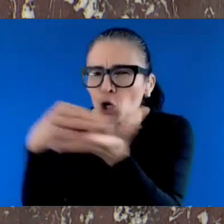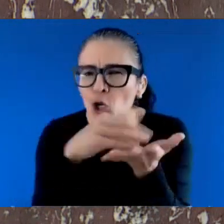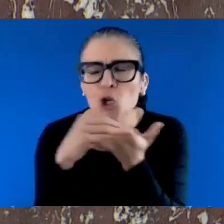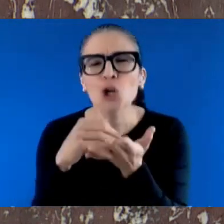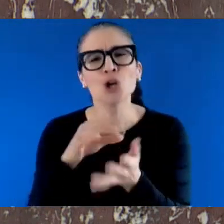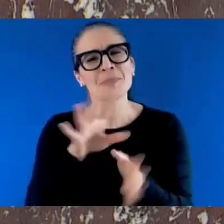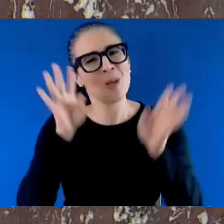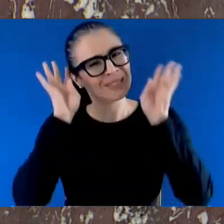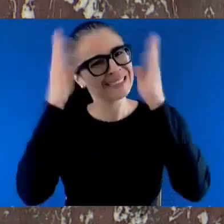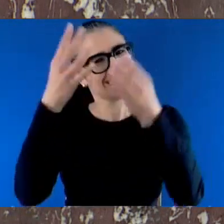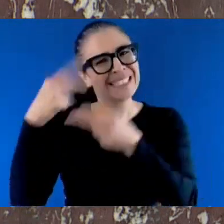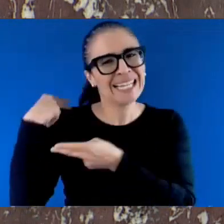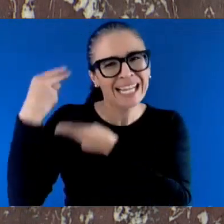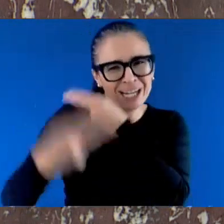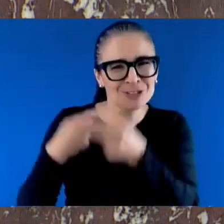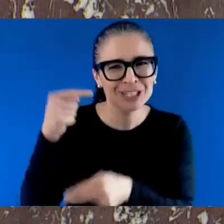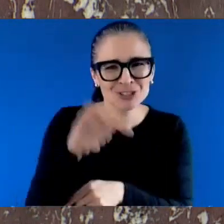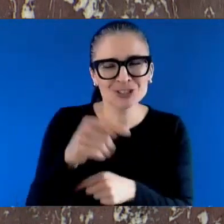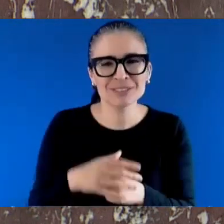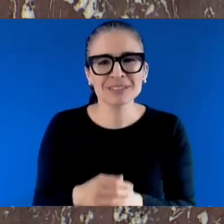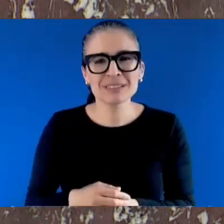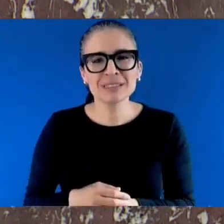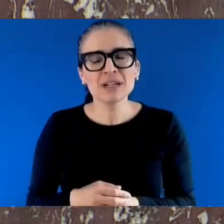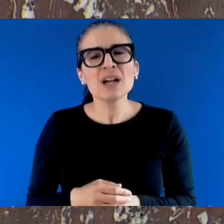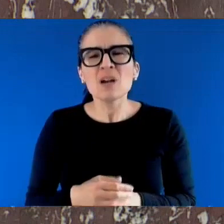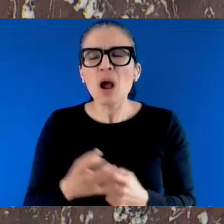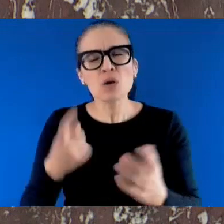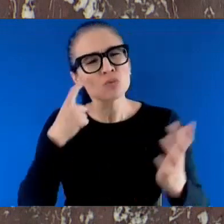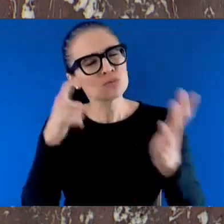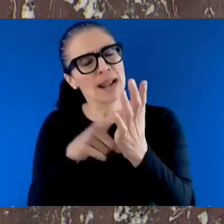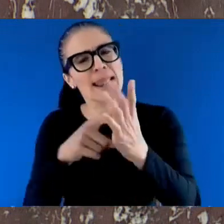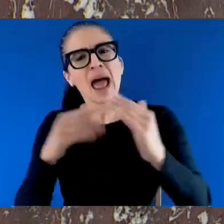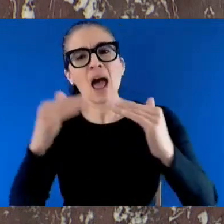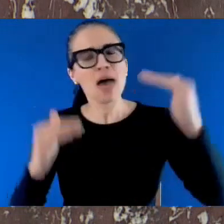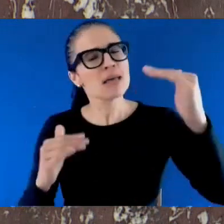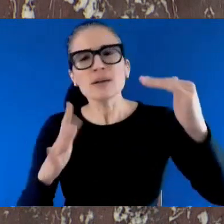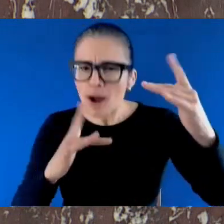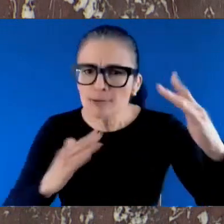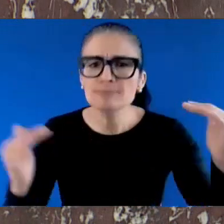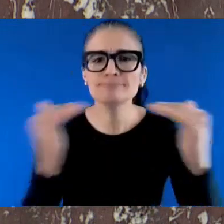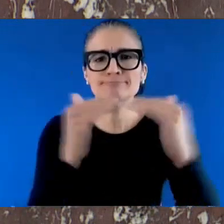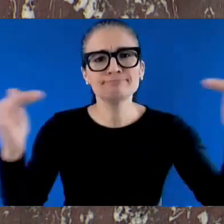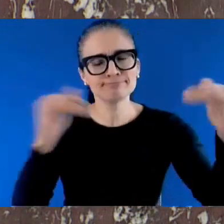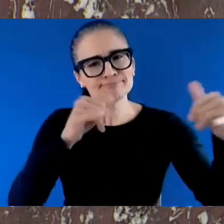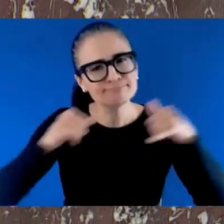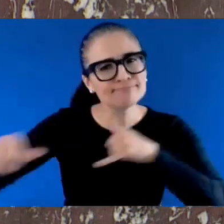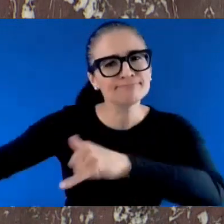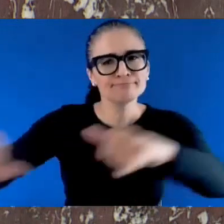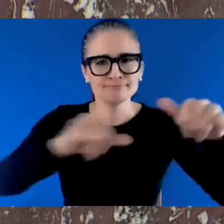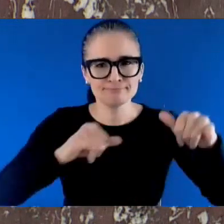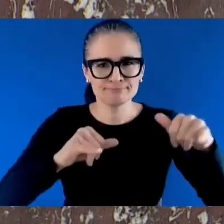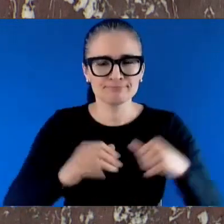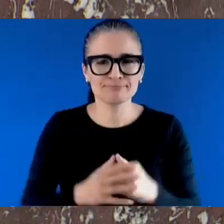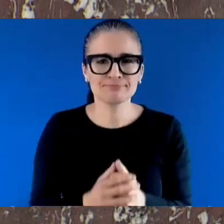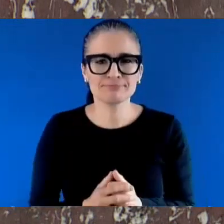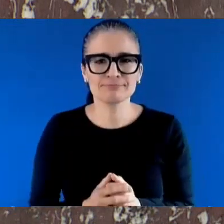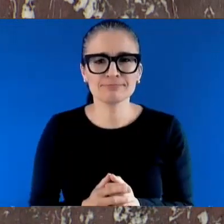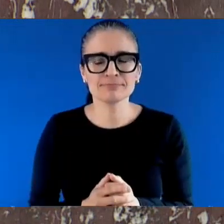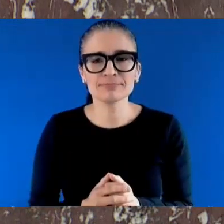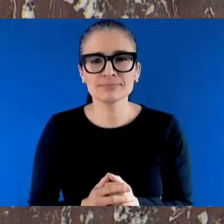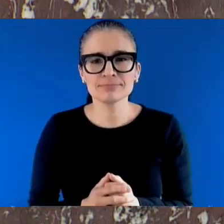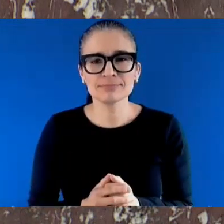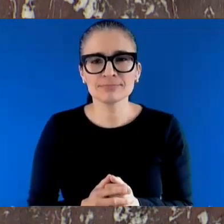This month also gives us a chance to reflect on the diverse roles Sikh Canadians play across various sectors—politics, business,